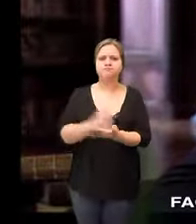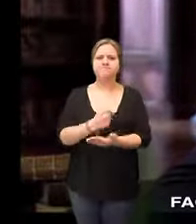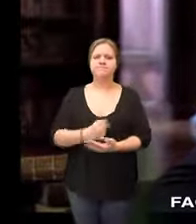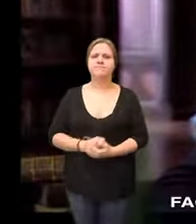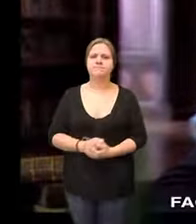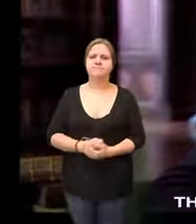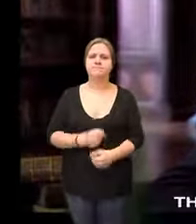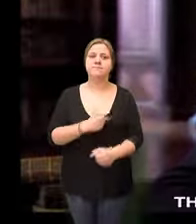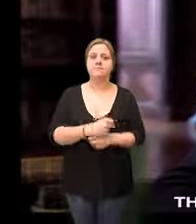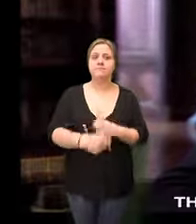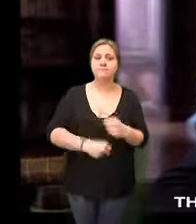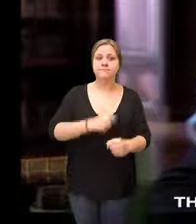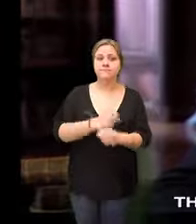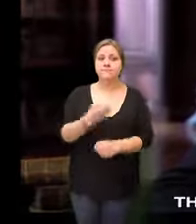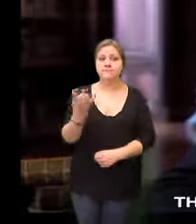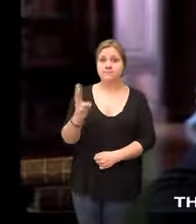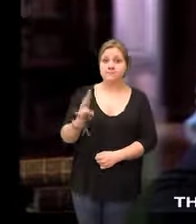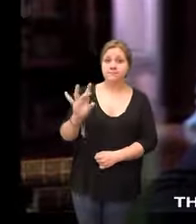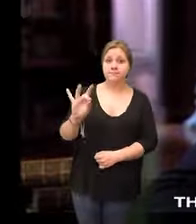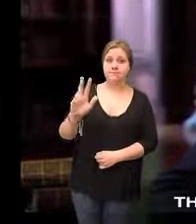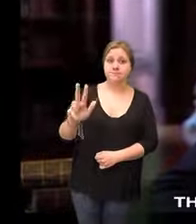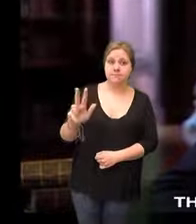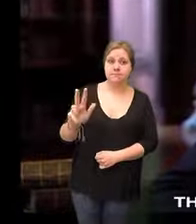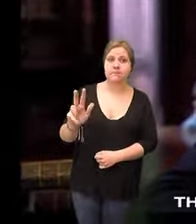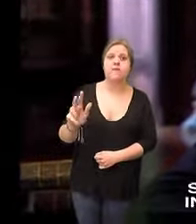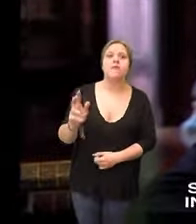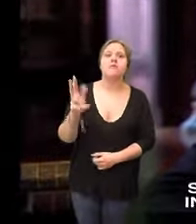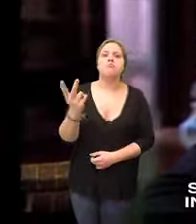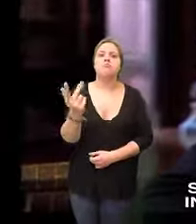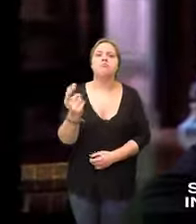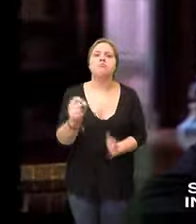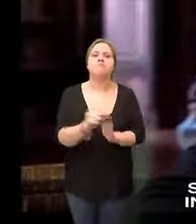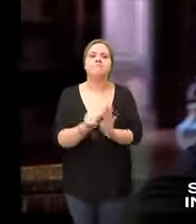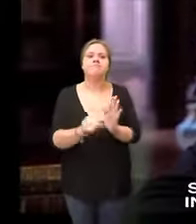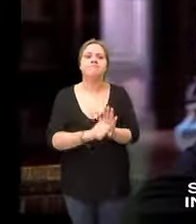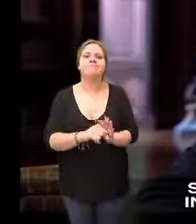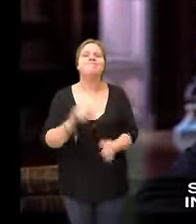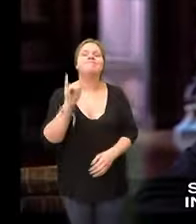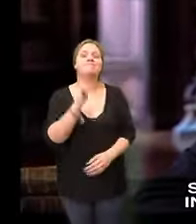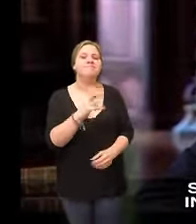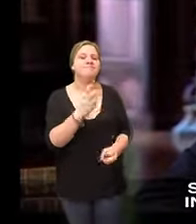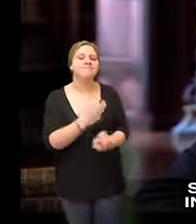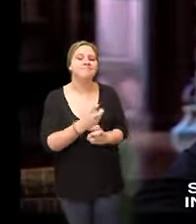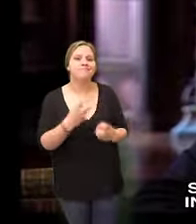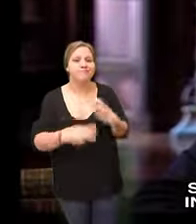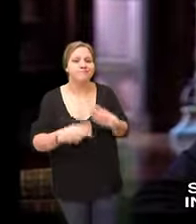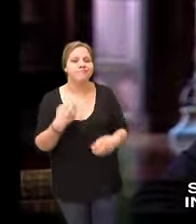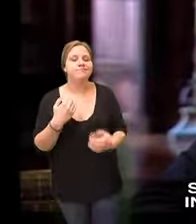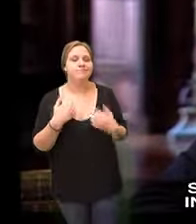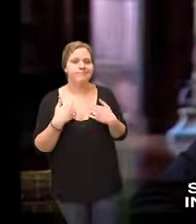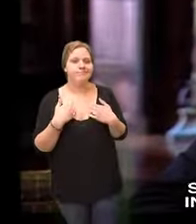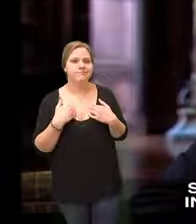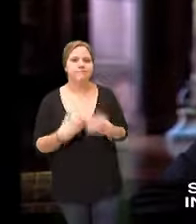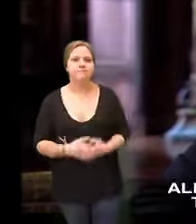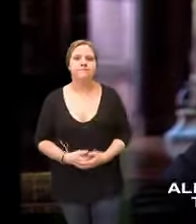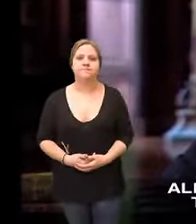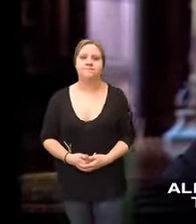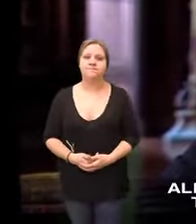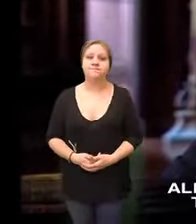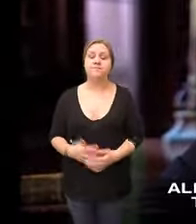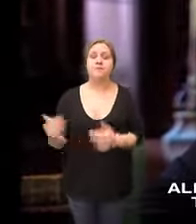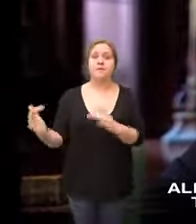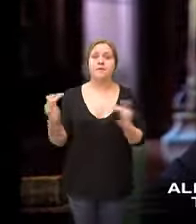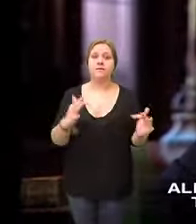1783. To fight the war, they had joined together, somewhat reluctantly, into a loose federation.